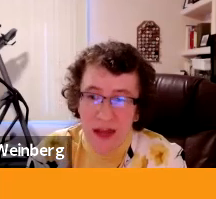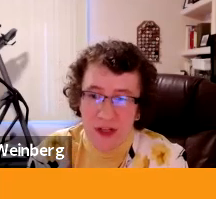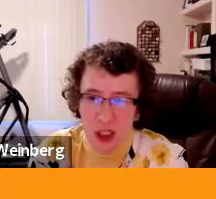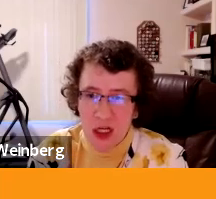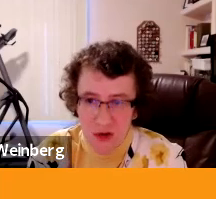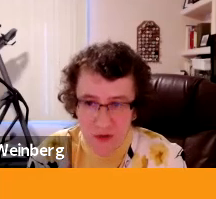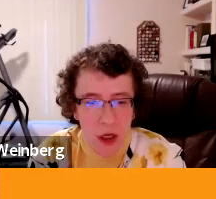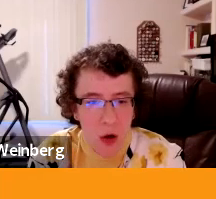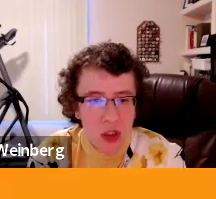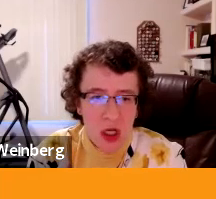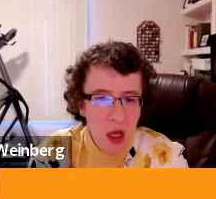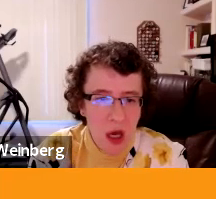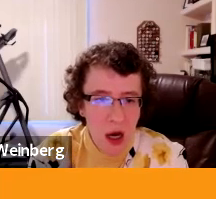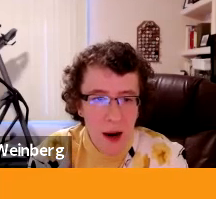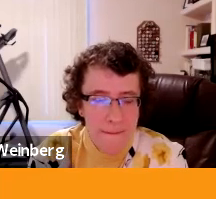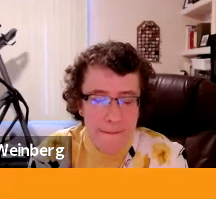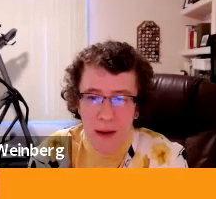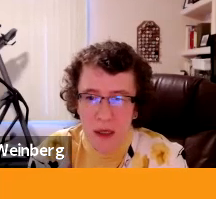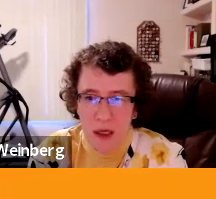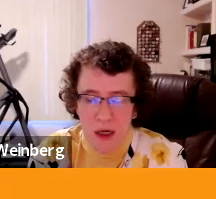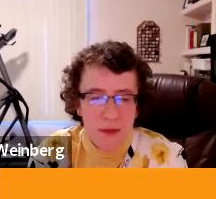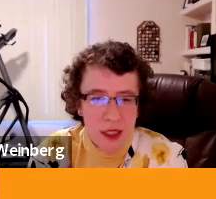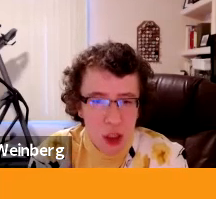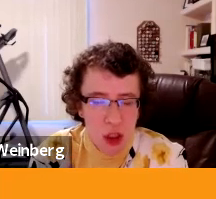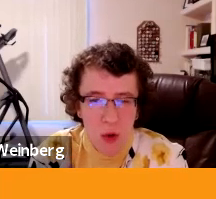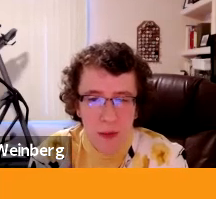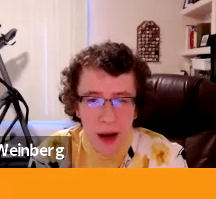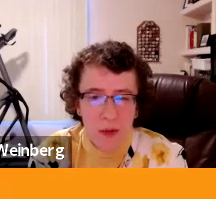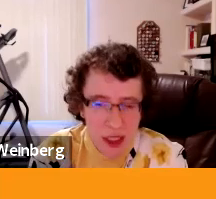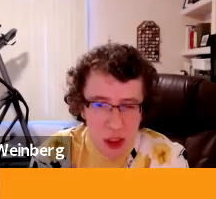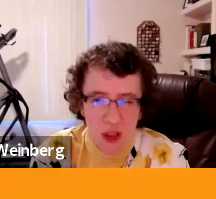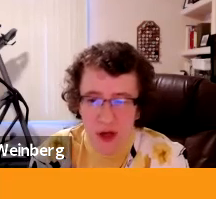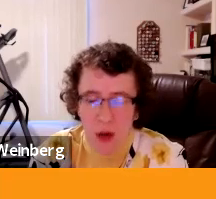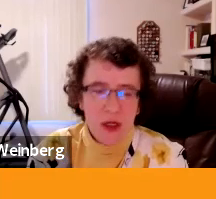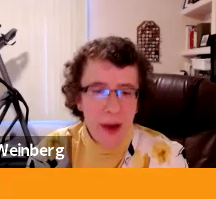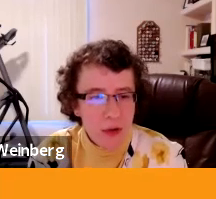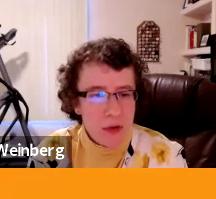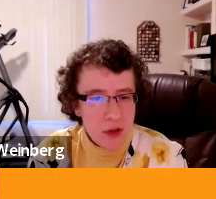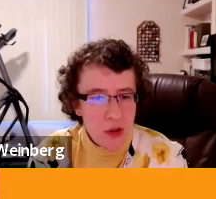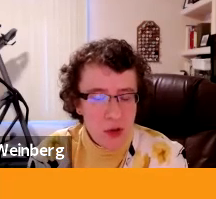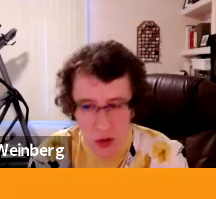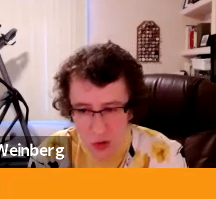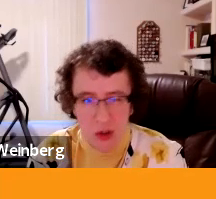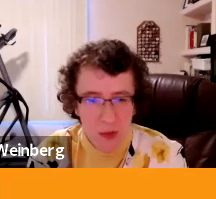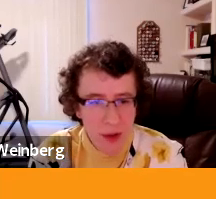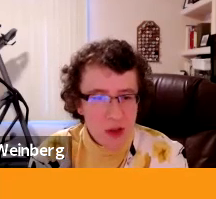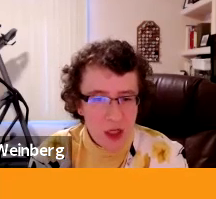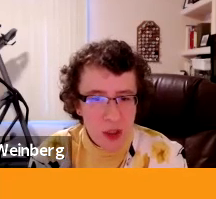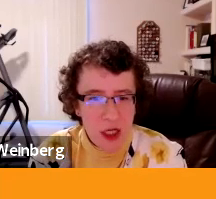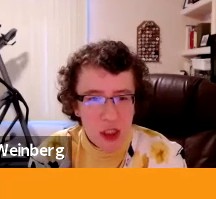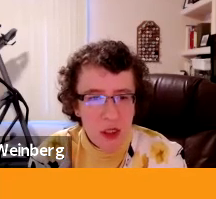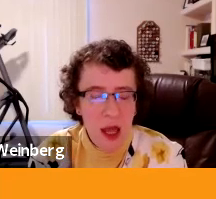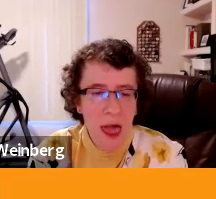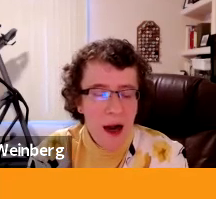or they even suggested videos um uh in messages that were about messages videos about you you using public